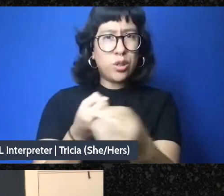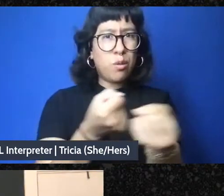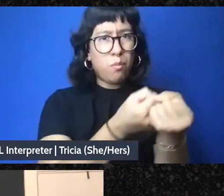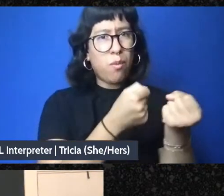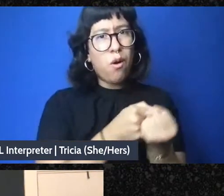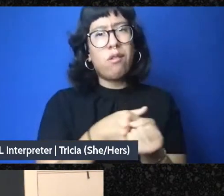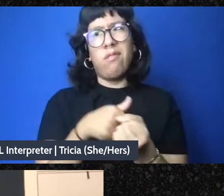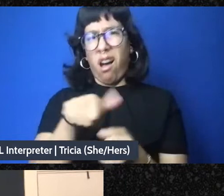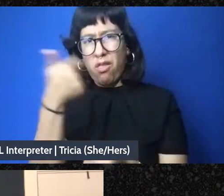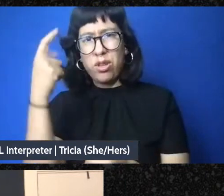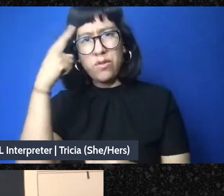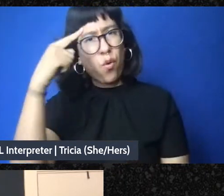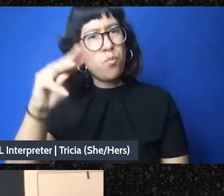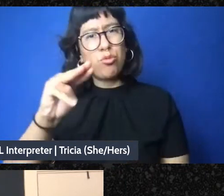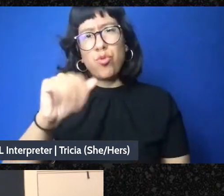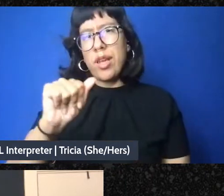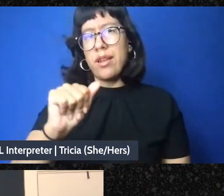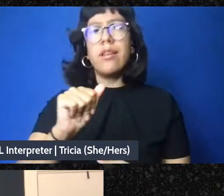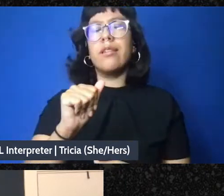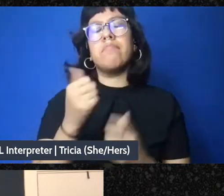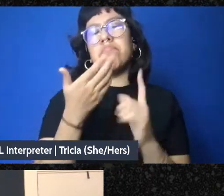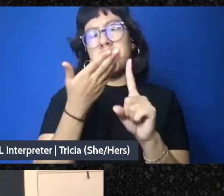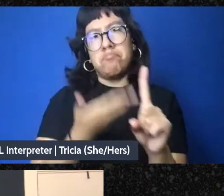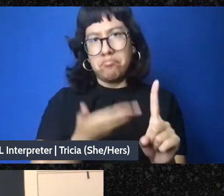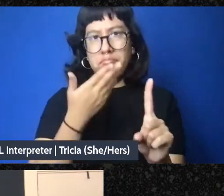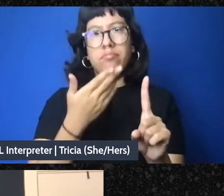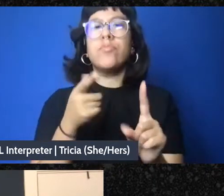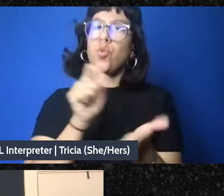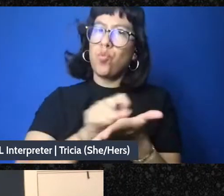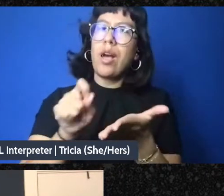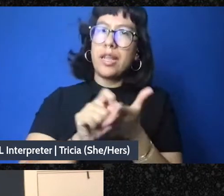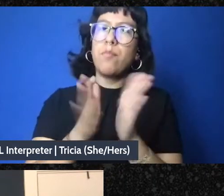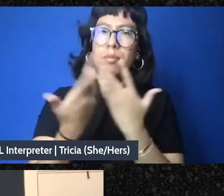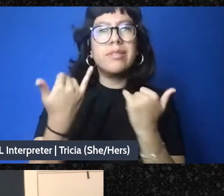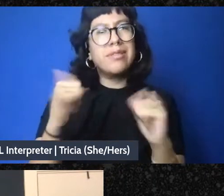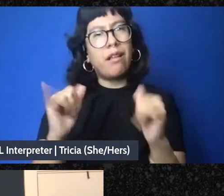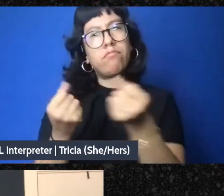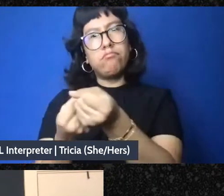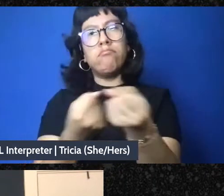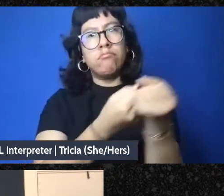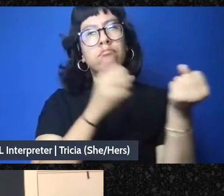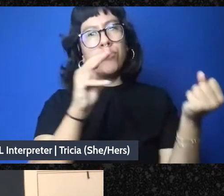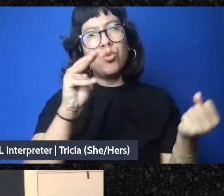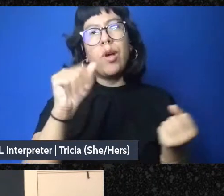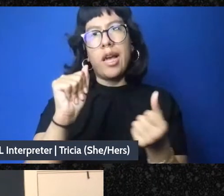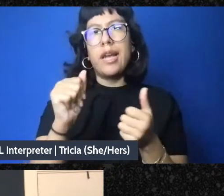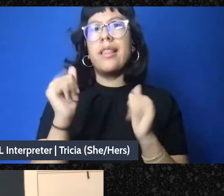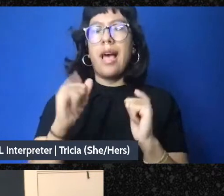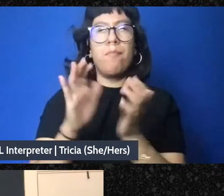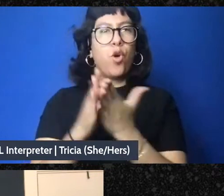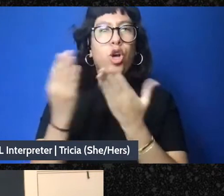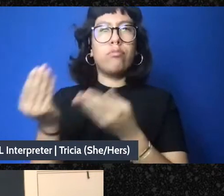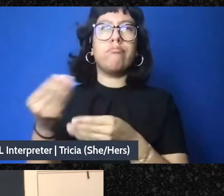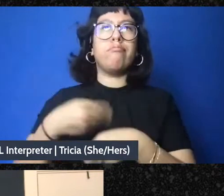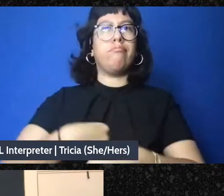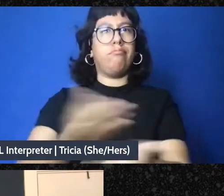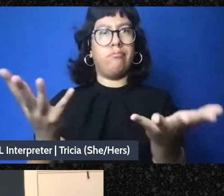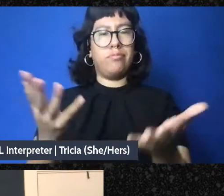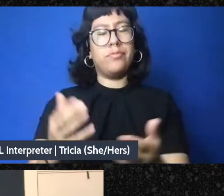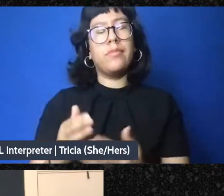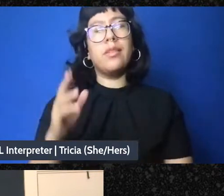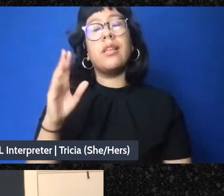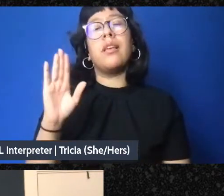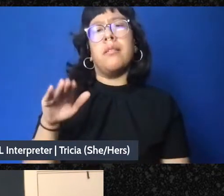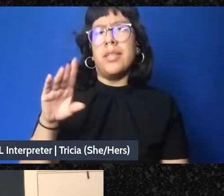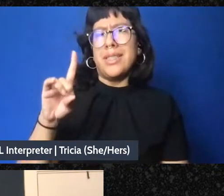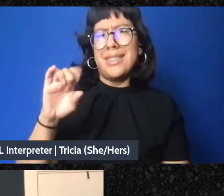mutual aid and not just that you are writing the book itself or having the book circulate. Dean, just